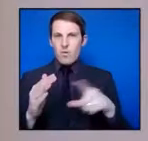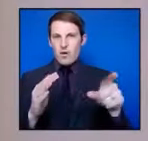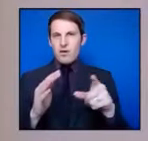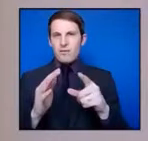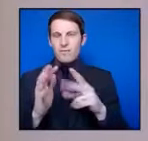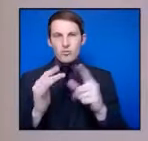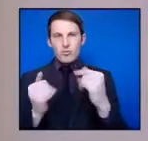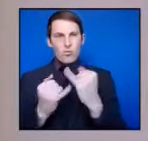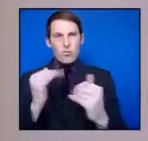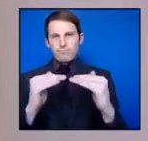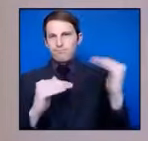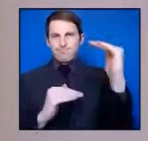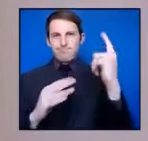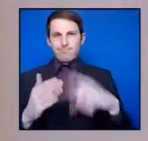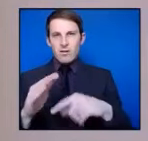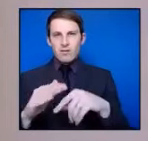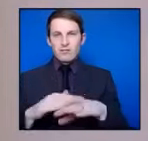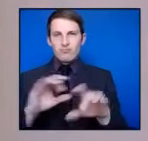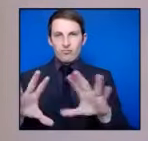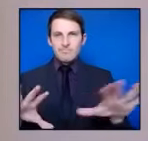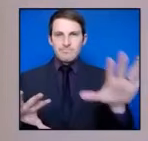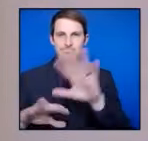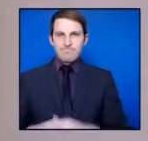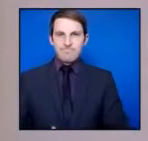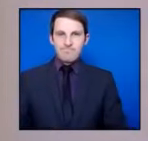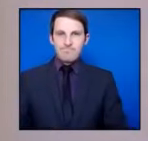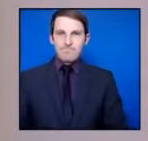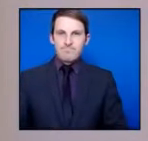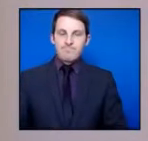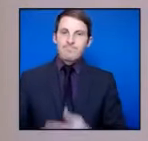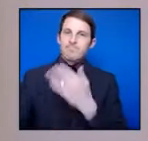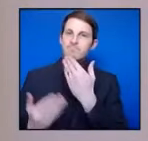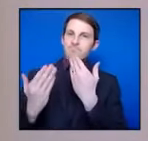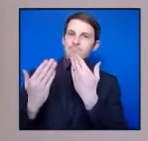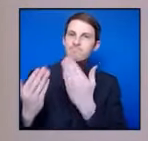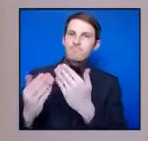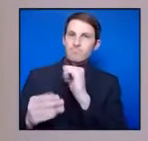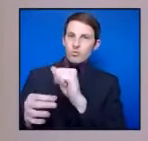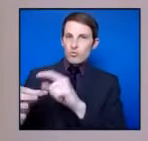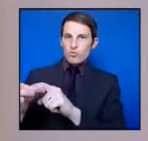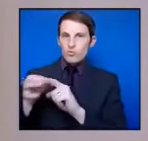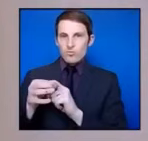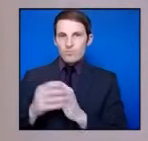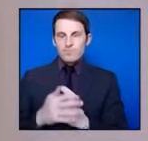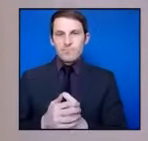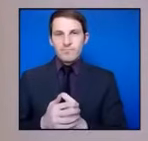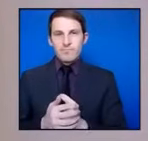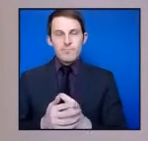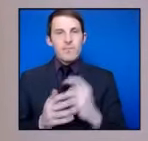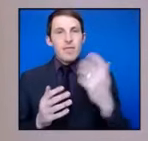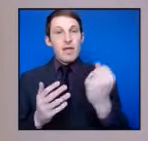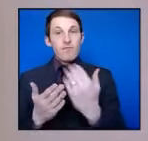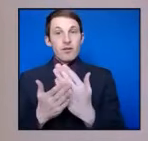Thank you, Mr Lembrick, for your question. There is a kind of broad government